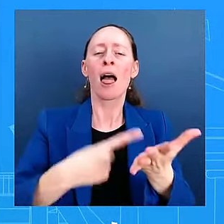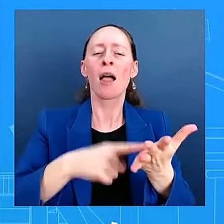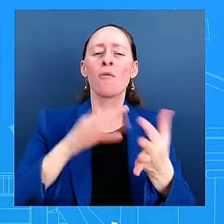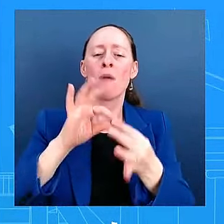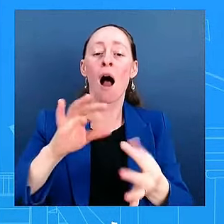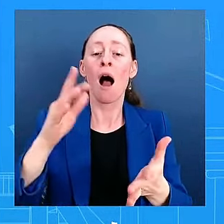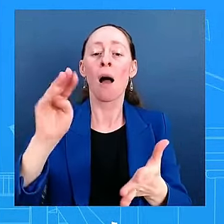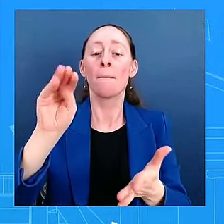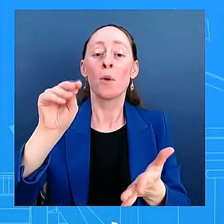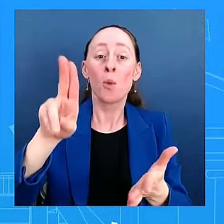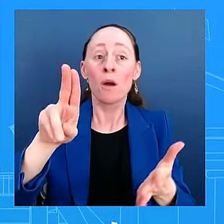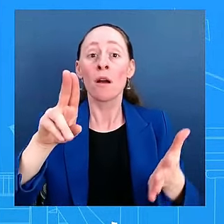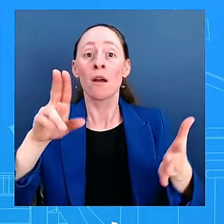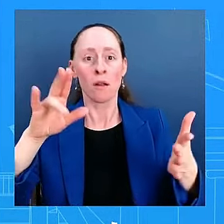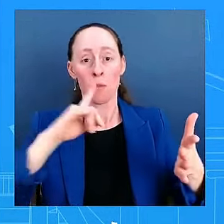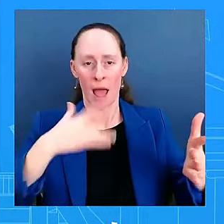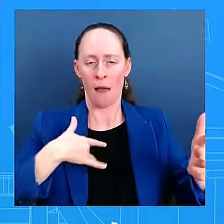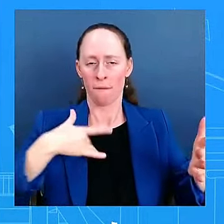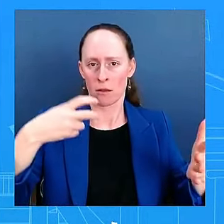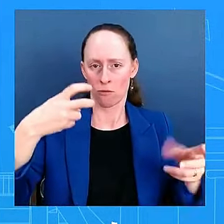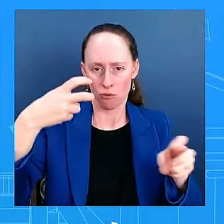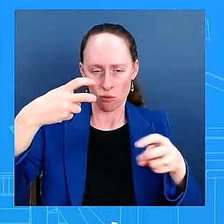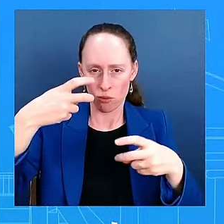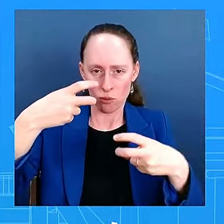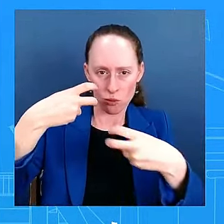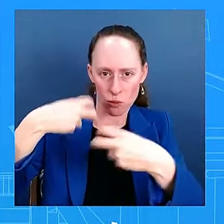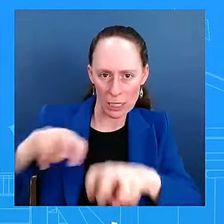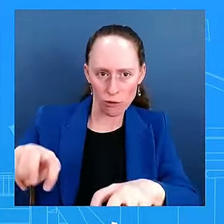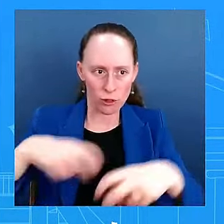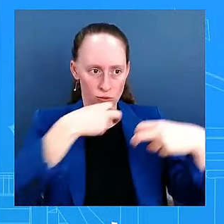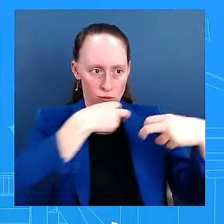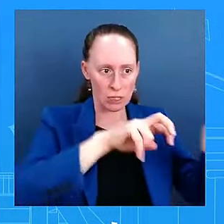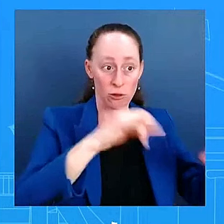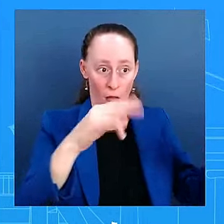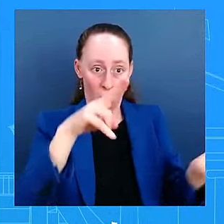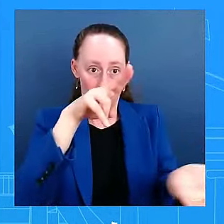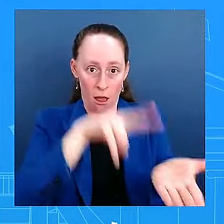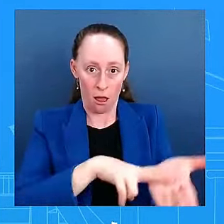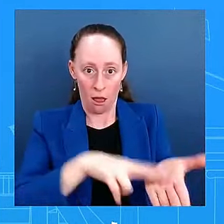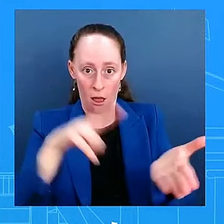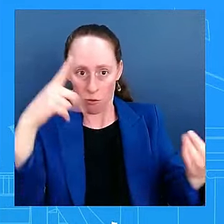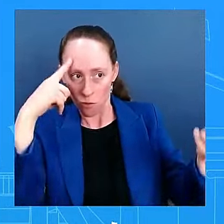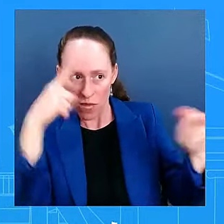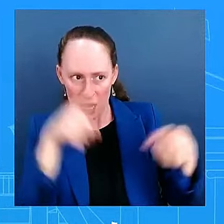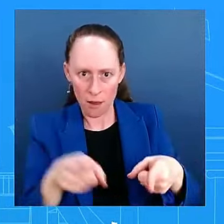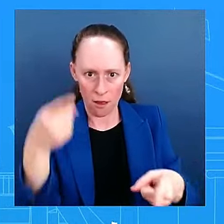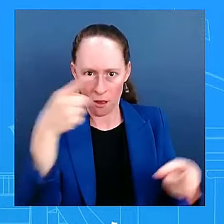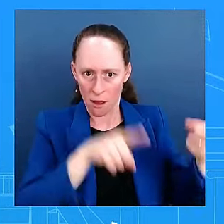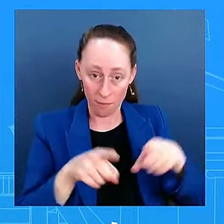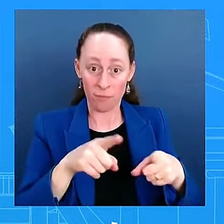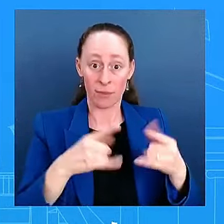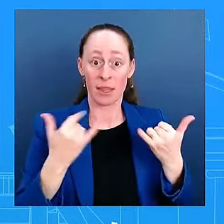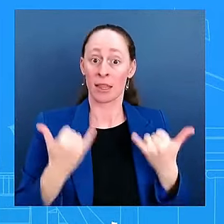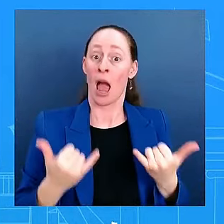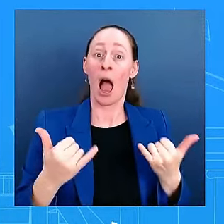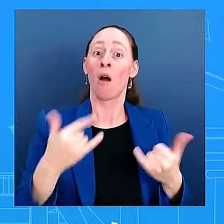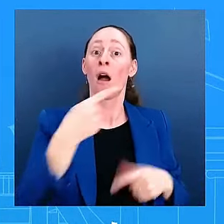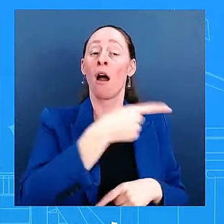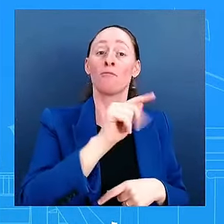as of now, the Trump-Vance transition team has not yet entered the agreements with the White House and the General Services.